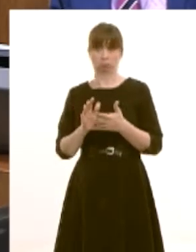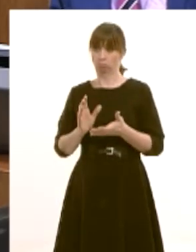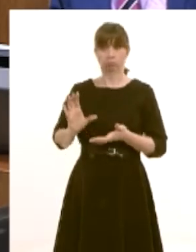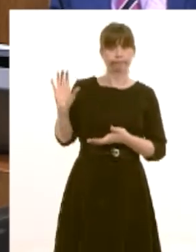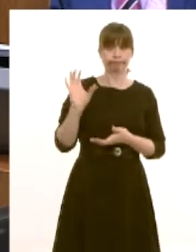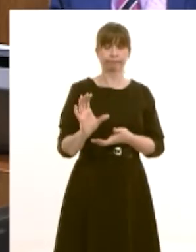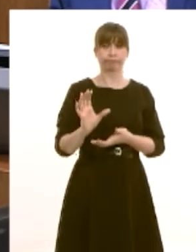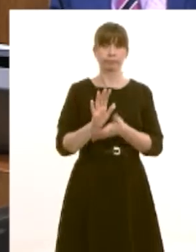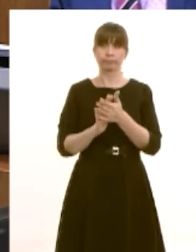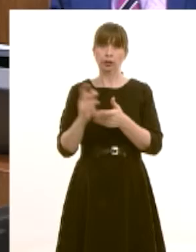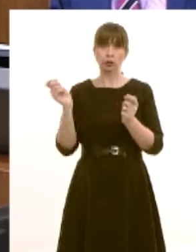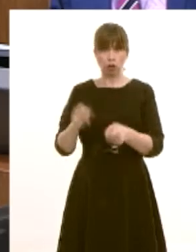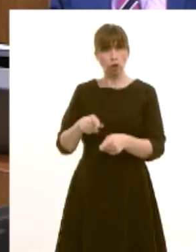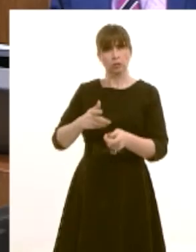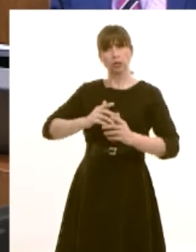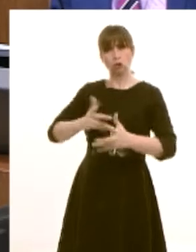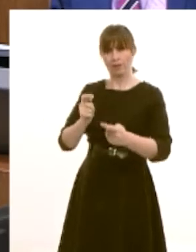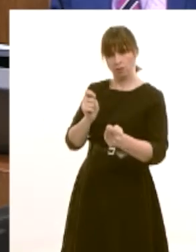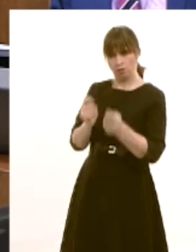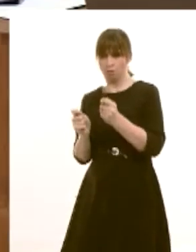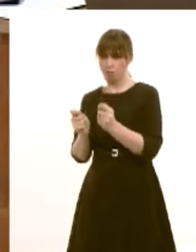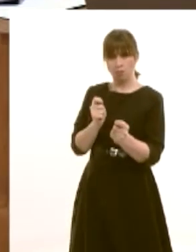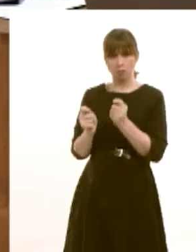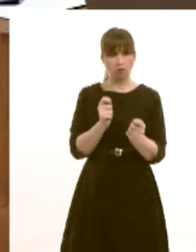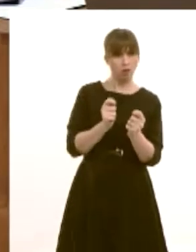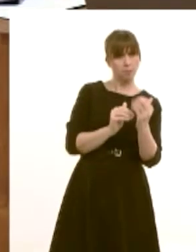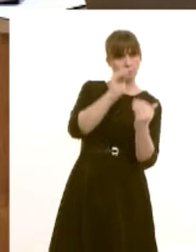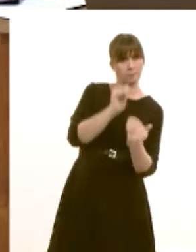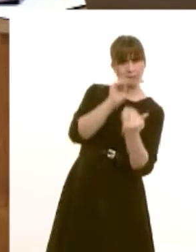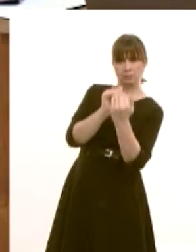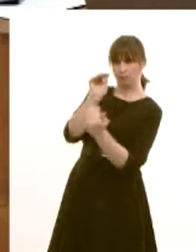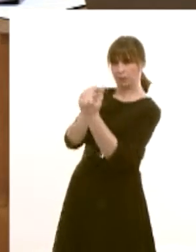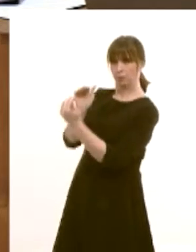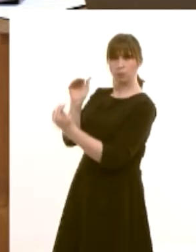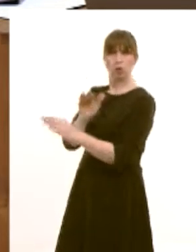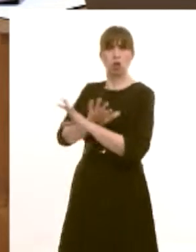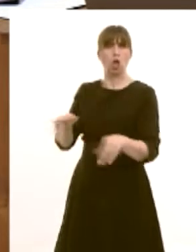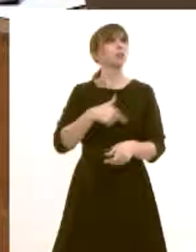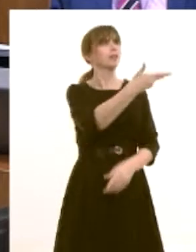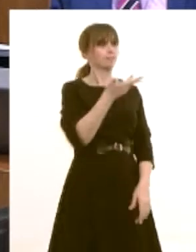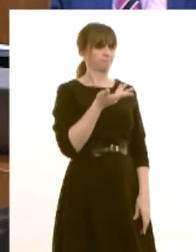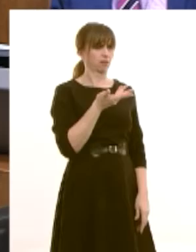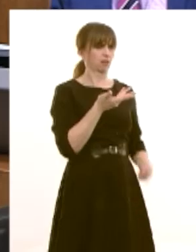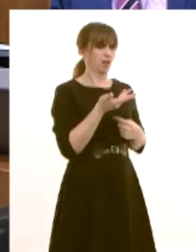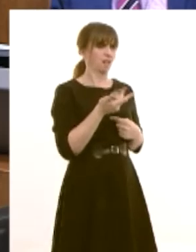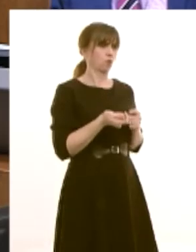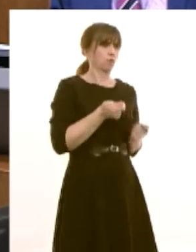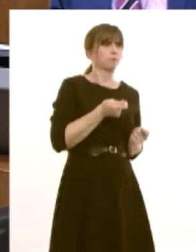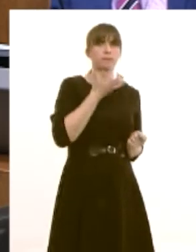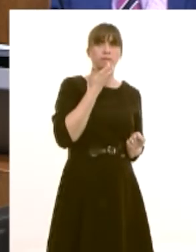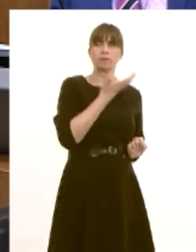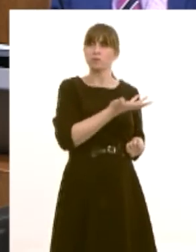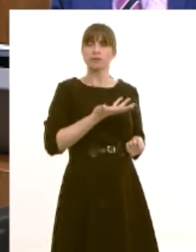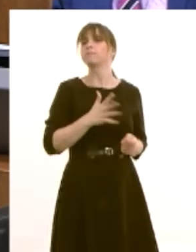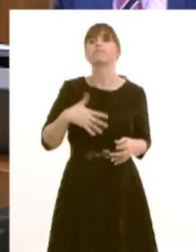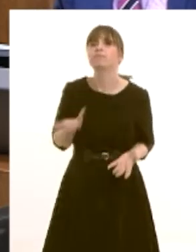to wrap around the individual rather as she has pointed out for the individual to be made to fit the service. That is not the sort of service